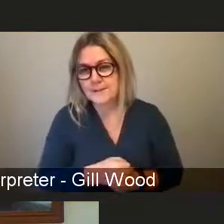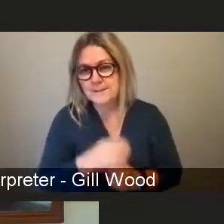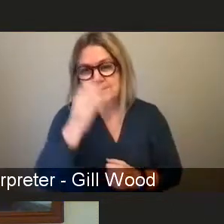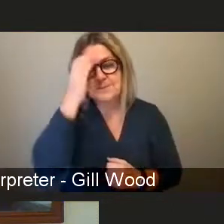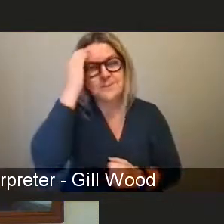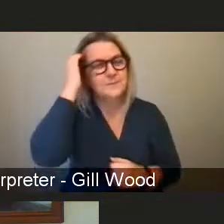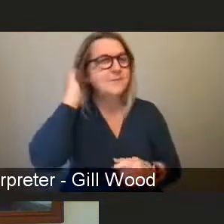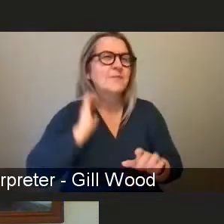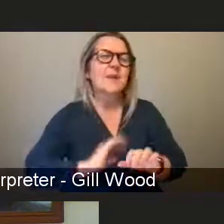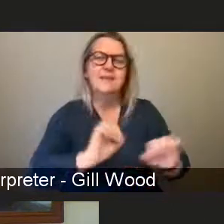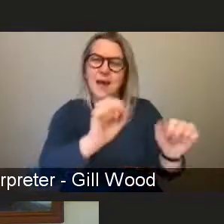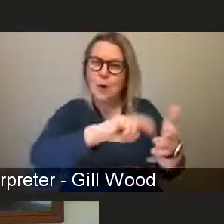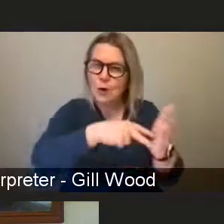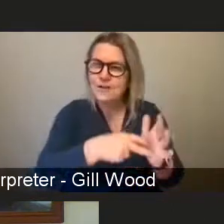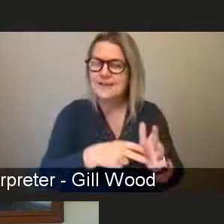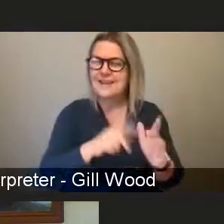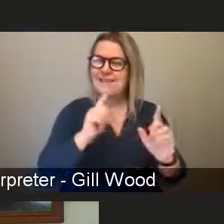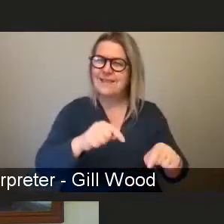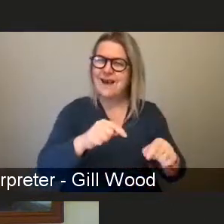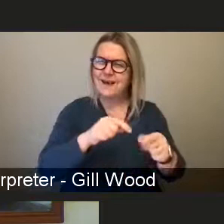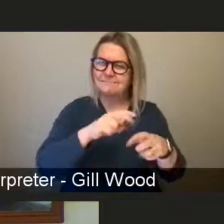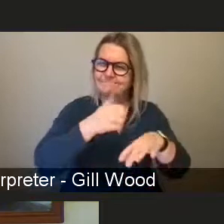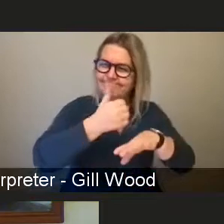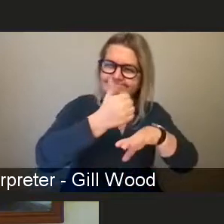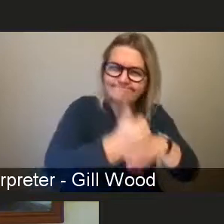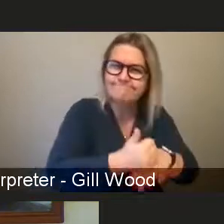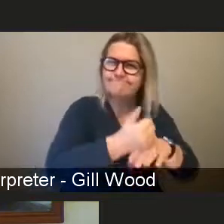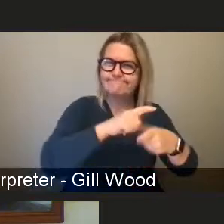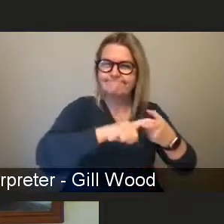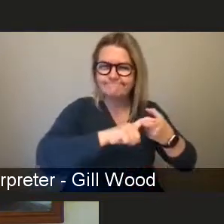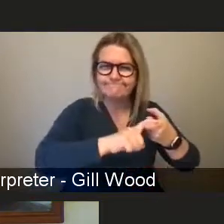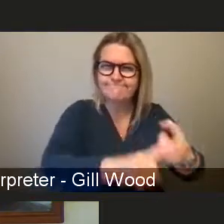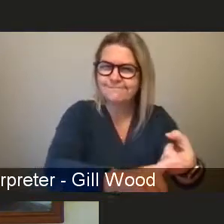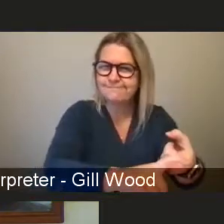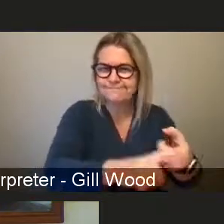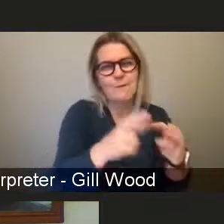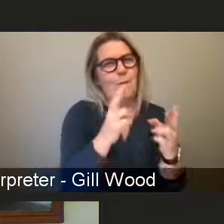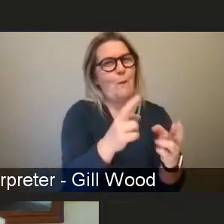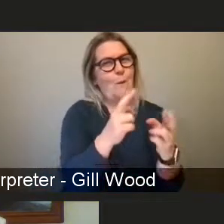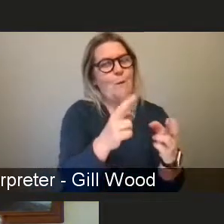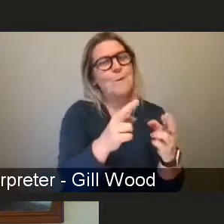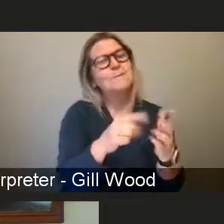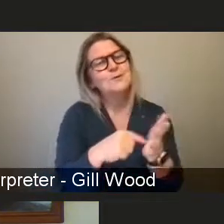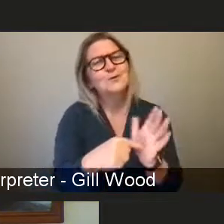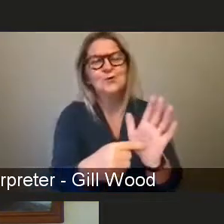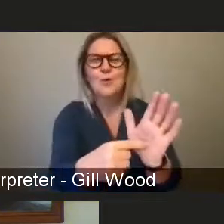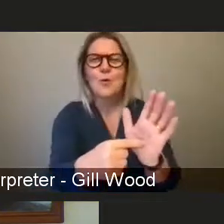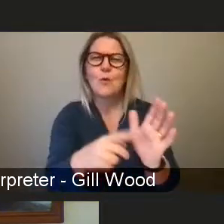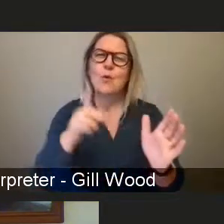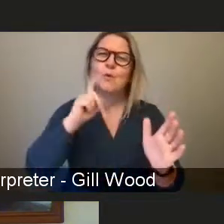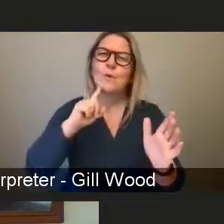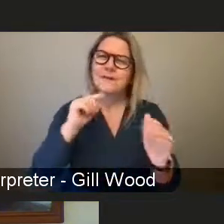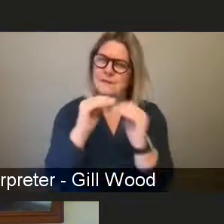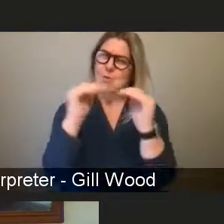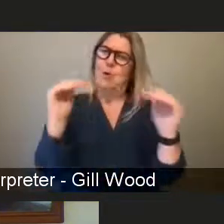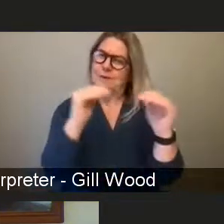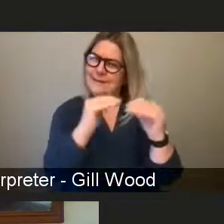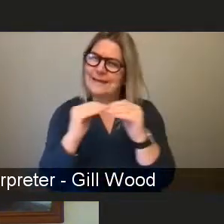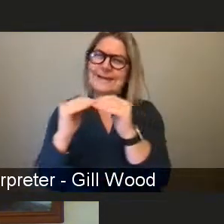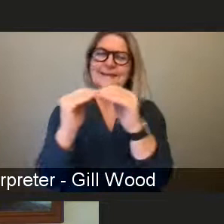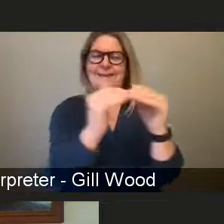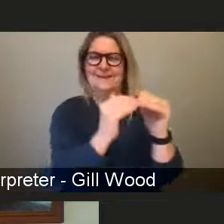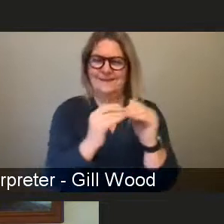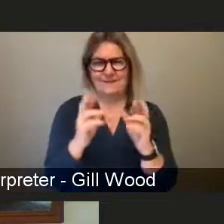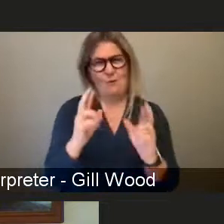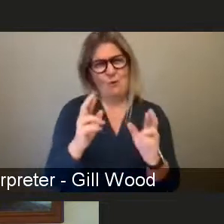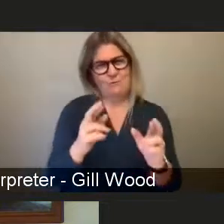and the institution operates, and how does it reflect women's equality in the work that they do across all of the the domains